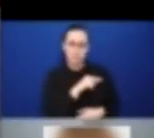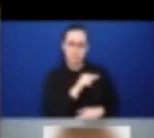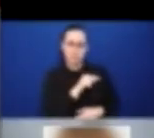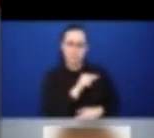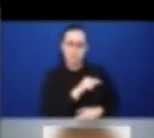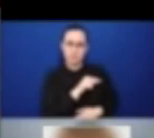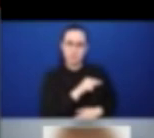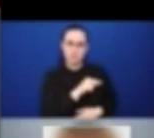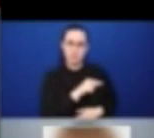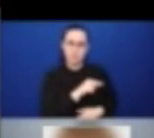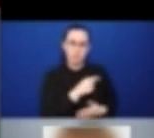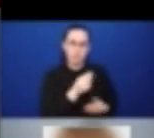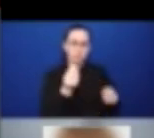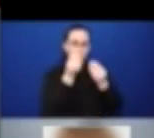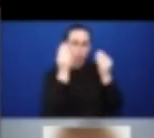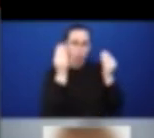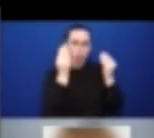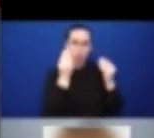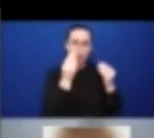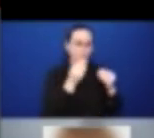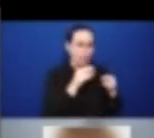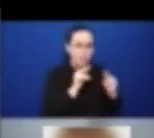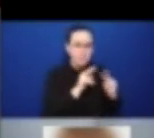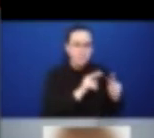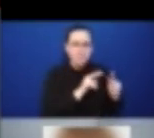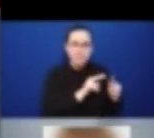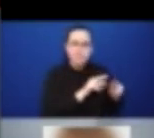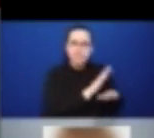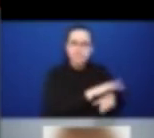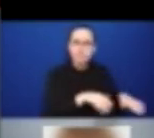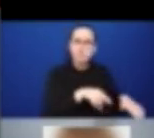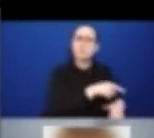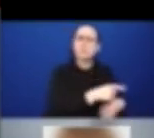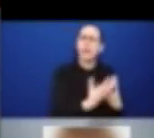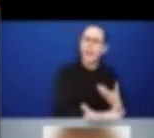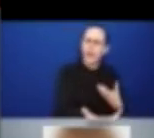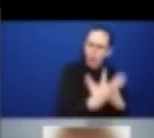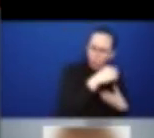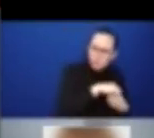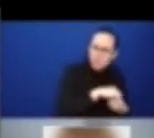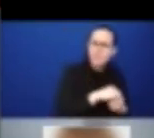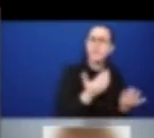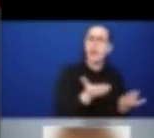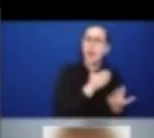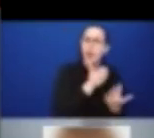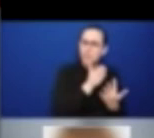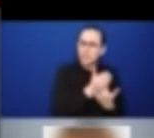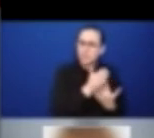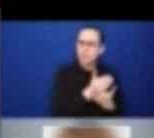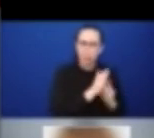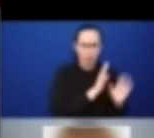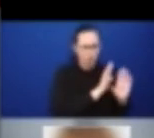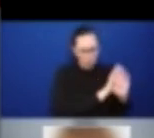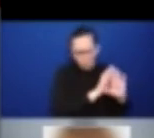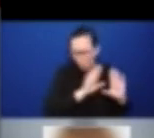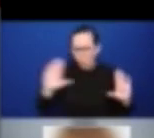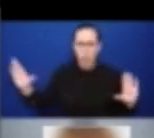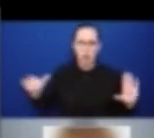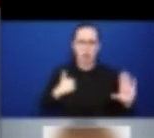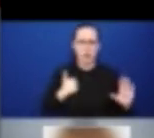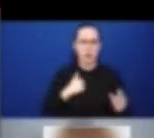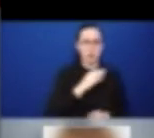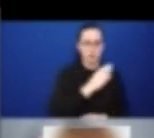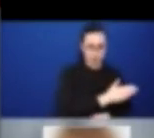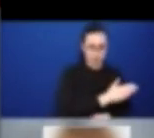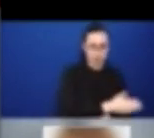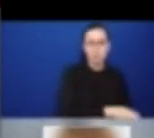and childcare for children with disabilities in Canada. And for this aggregated data action plan, we really